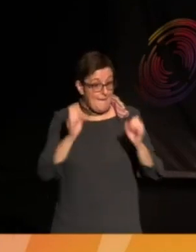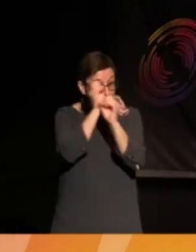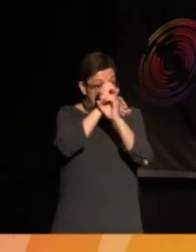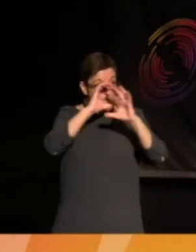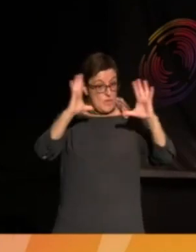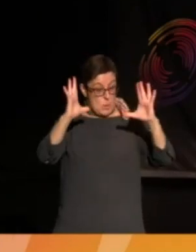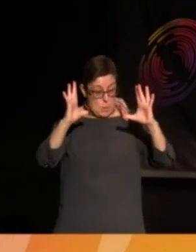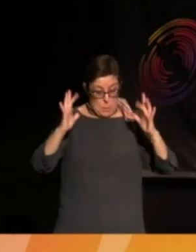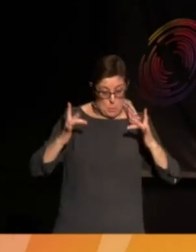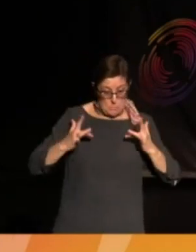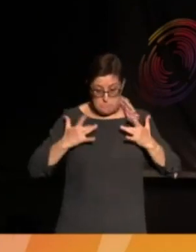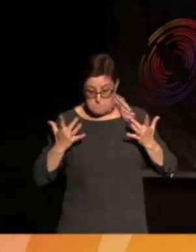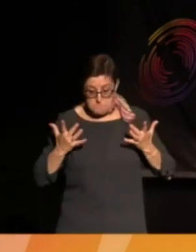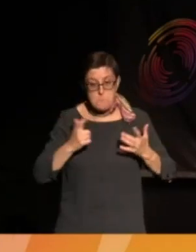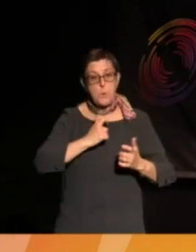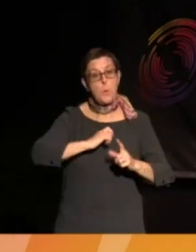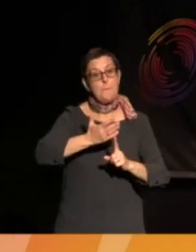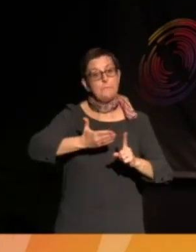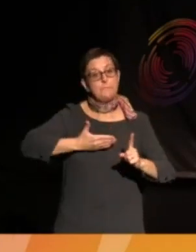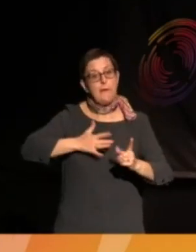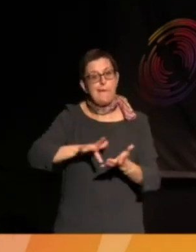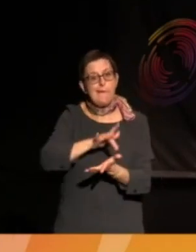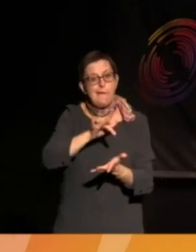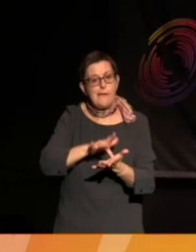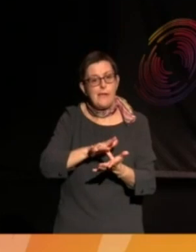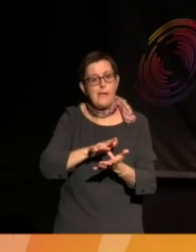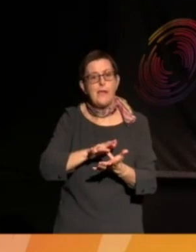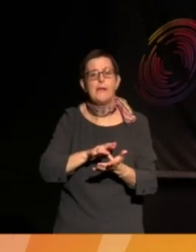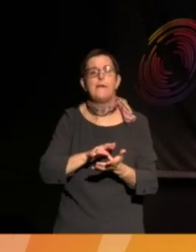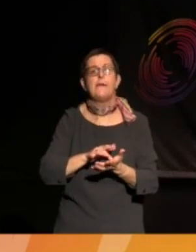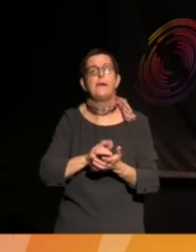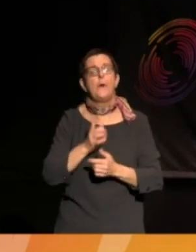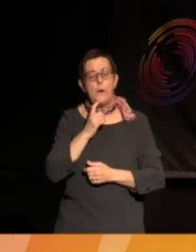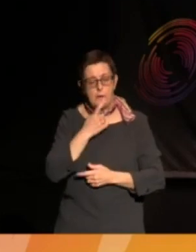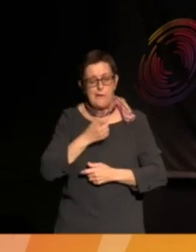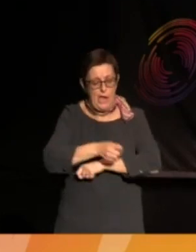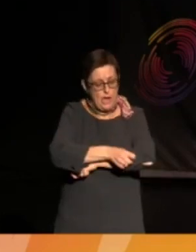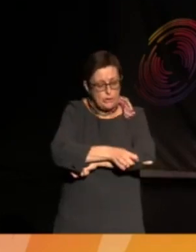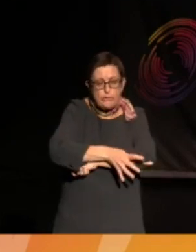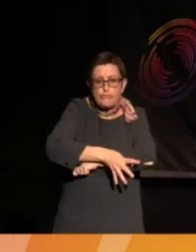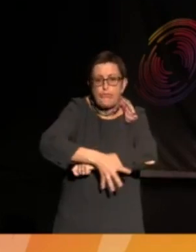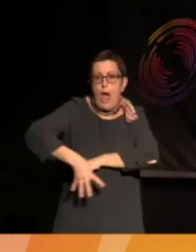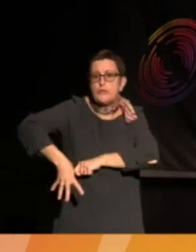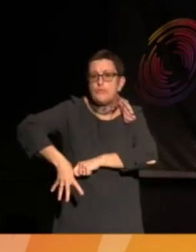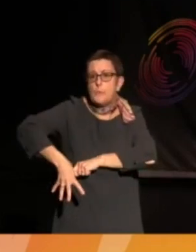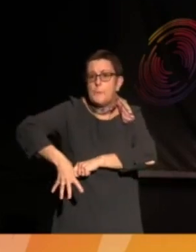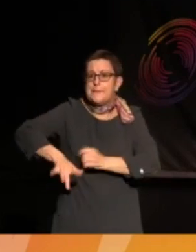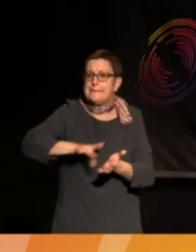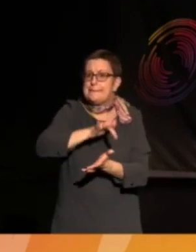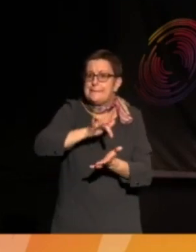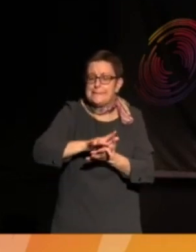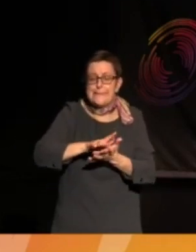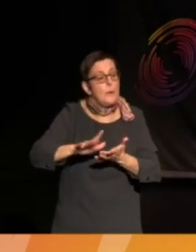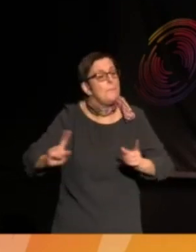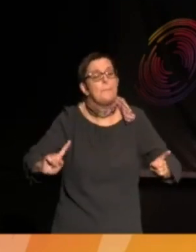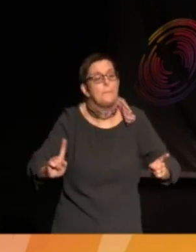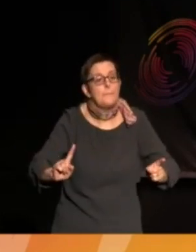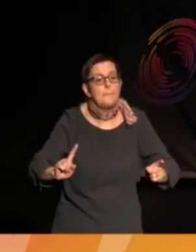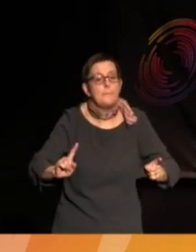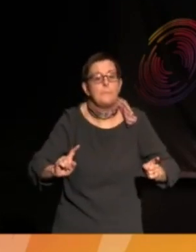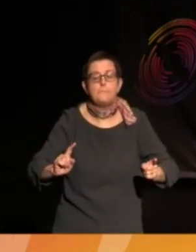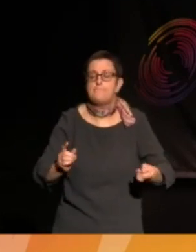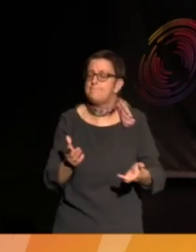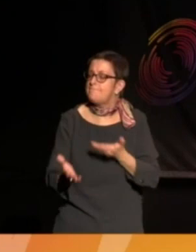we're going to look at it that way, would be a grassroots city. And by that, I mean justice for